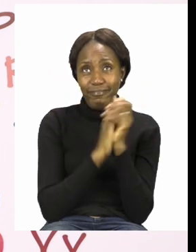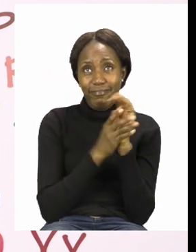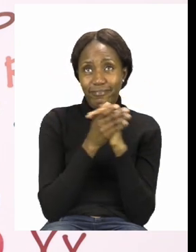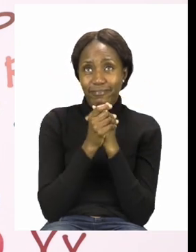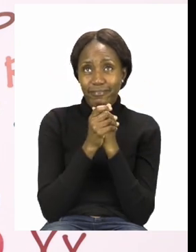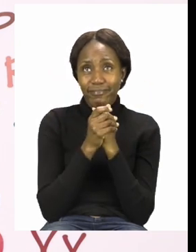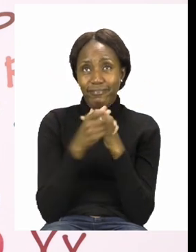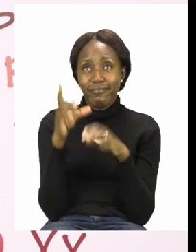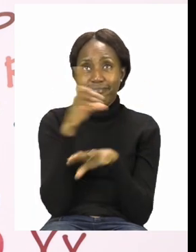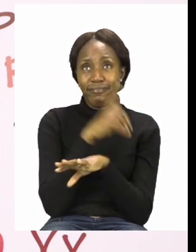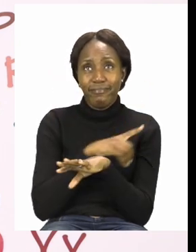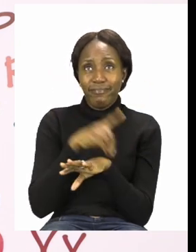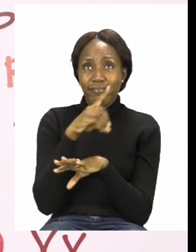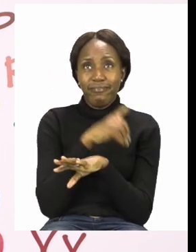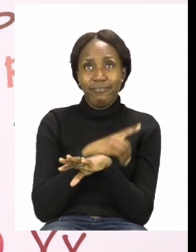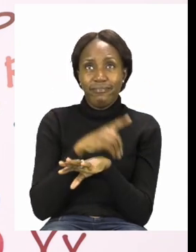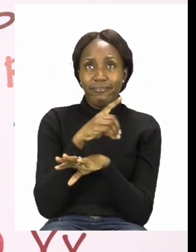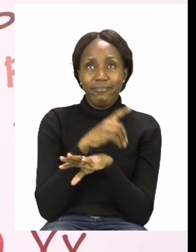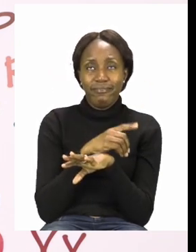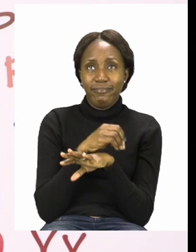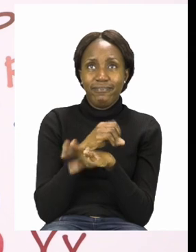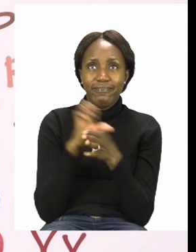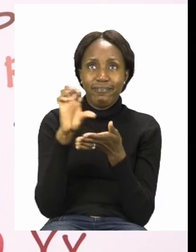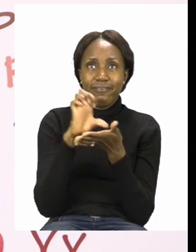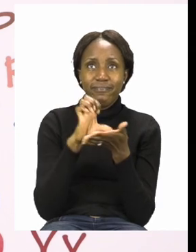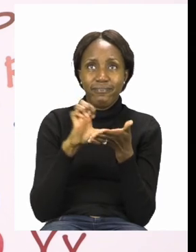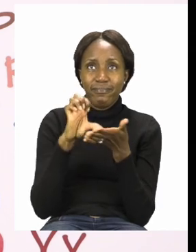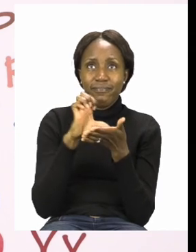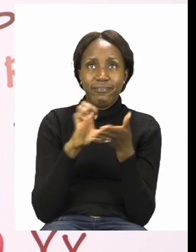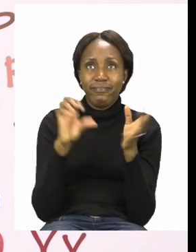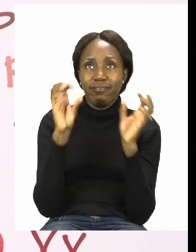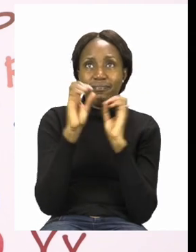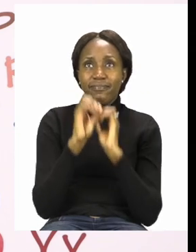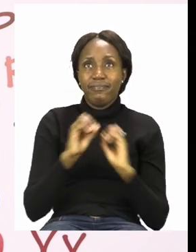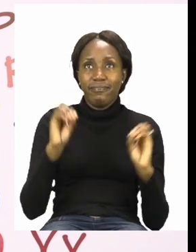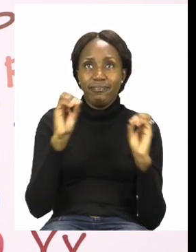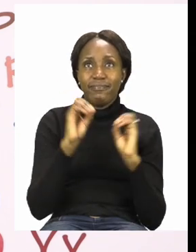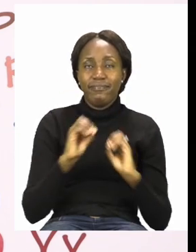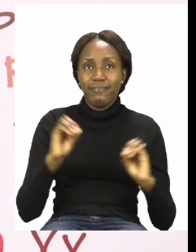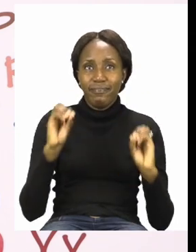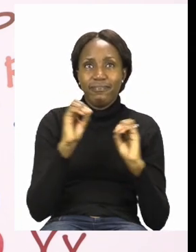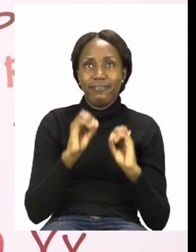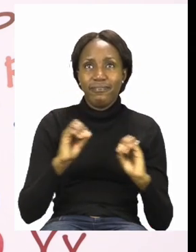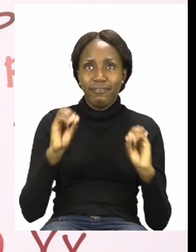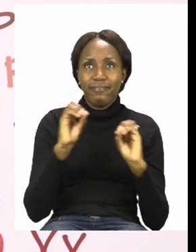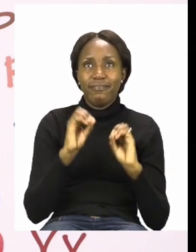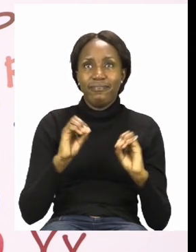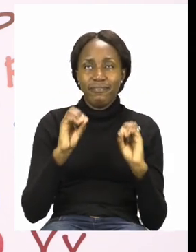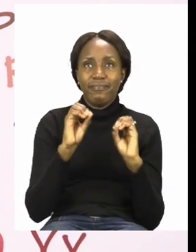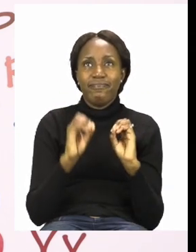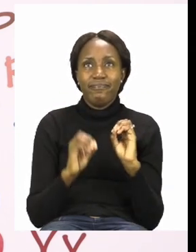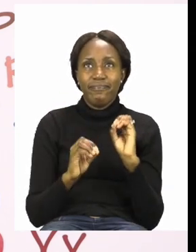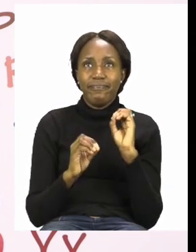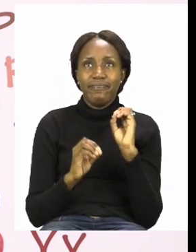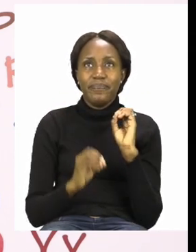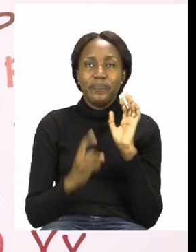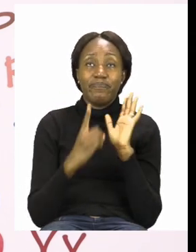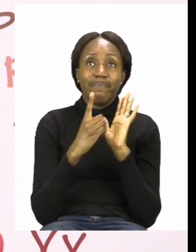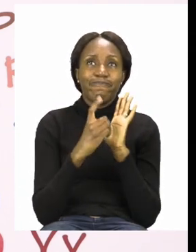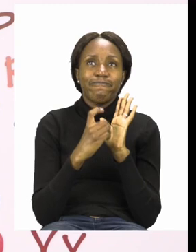Sanitize every day so the germs can stay away.